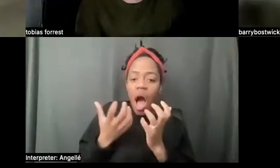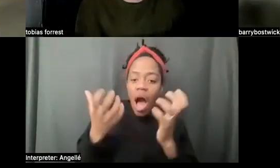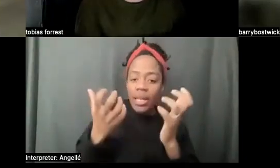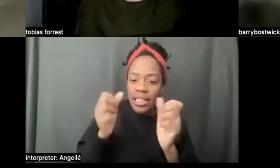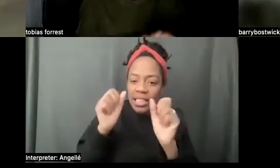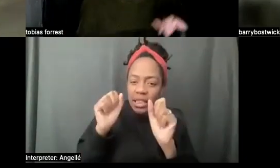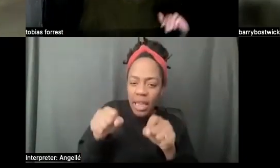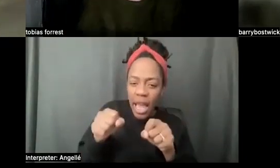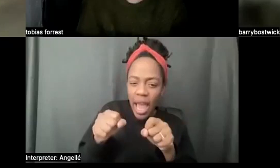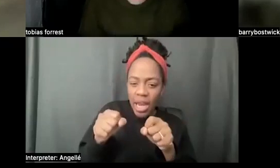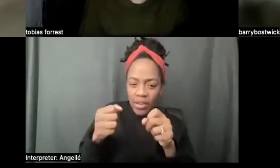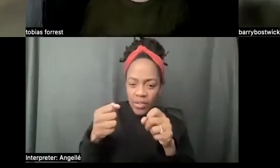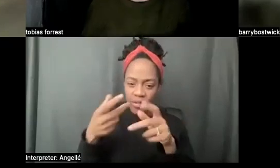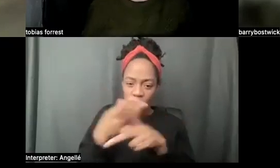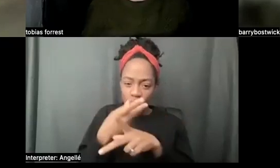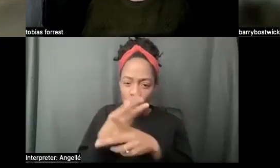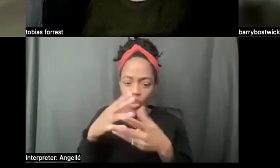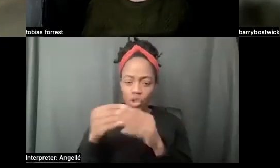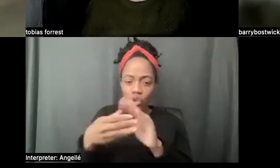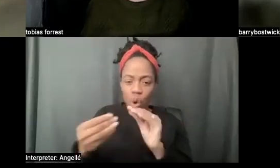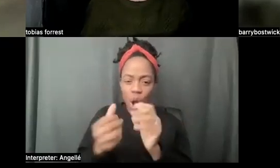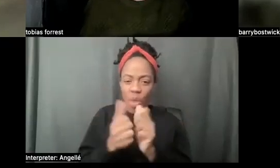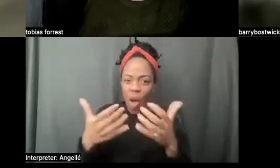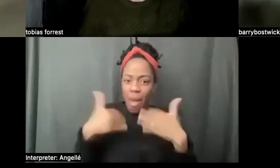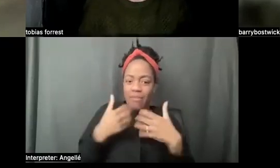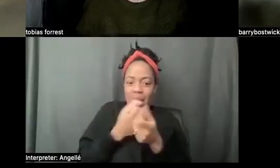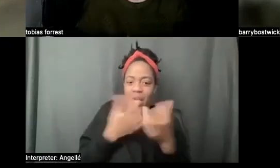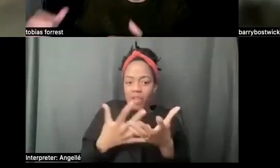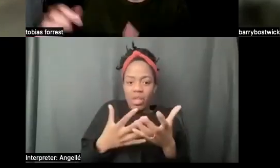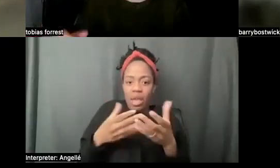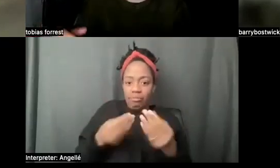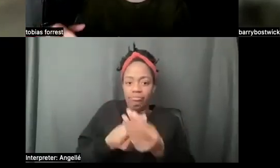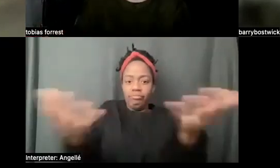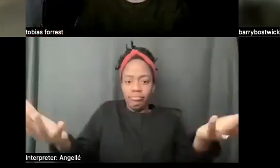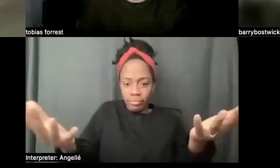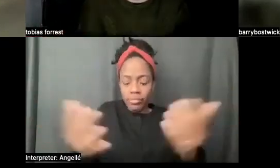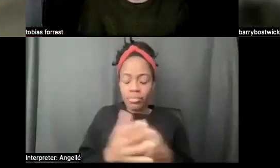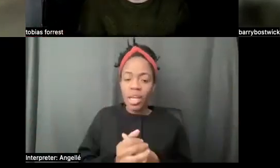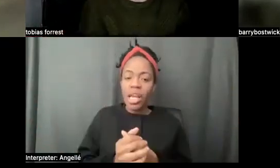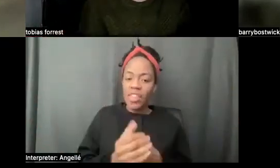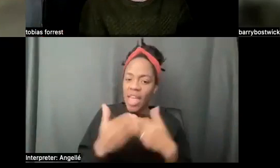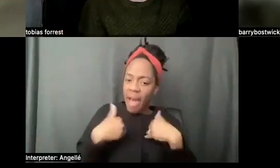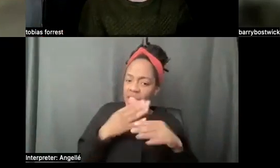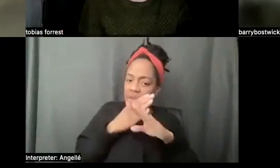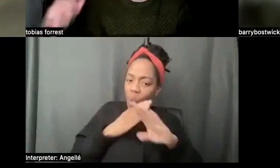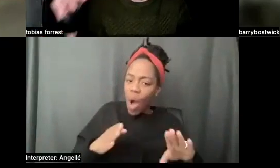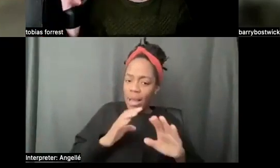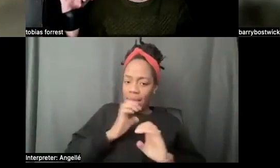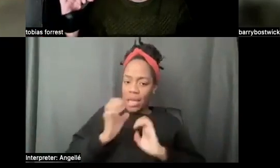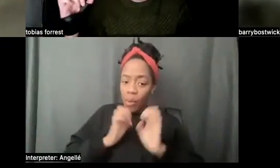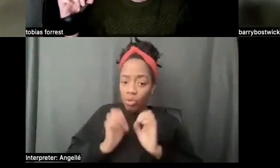some of the narrative without having so much. And there's really some silent emotional moments. And